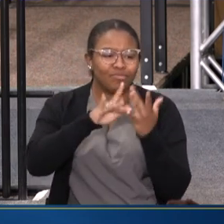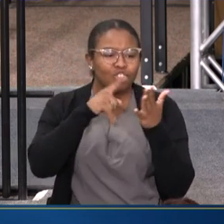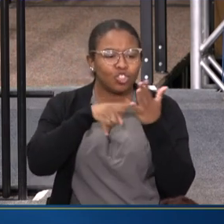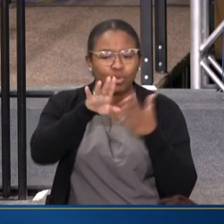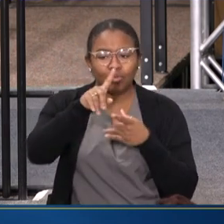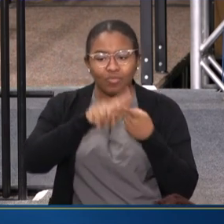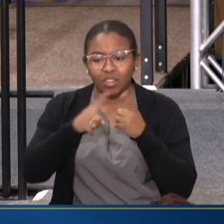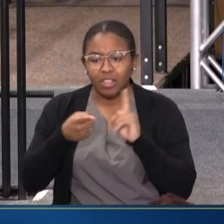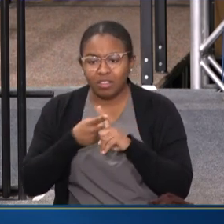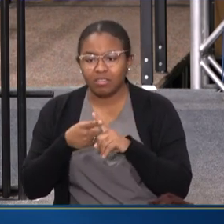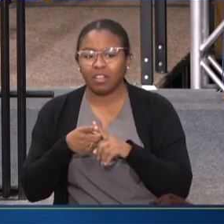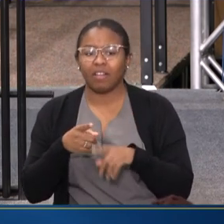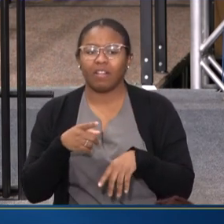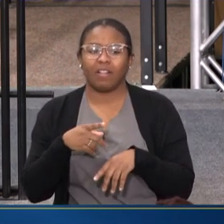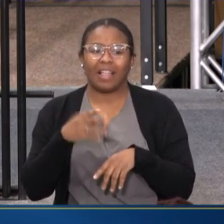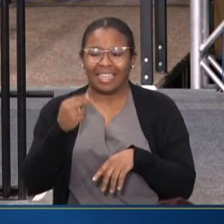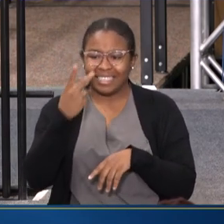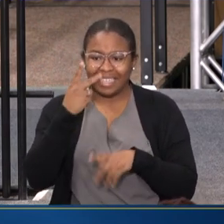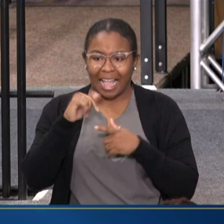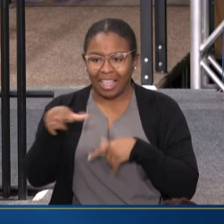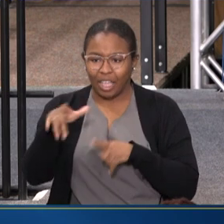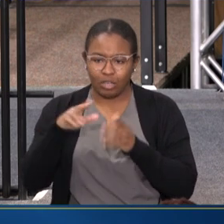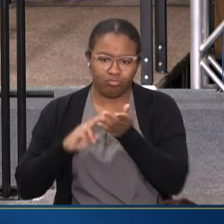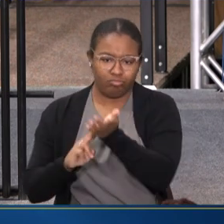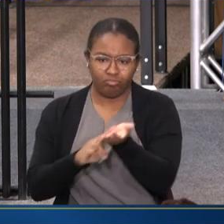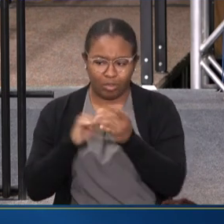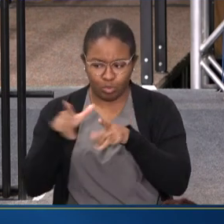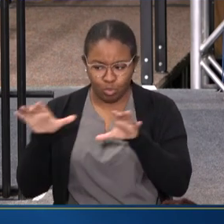ON YOUR FRIENDS AND SEE HOW THEY ARE DOING.